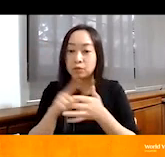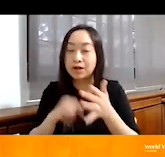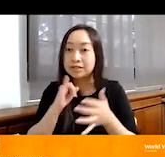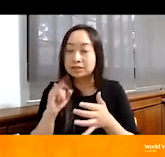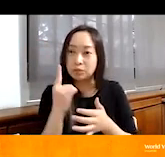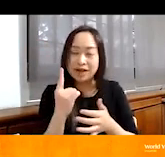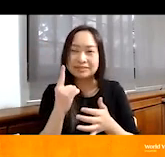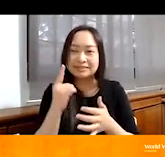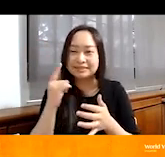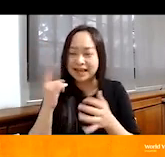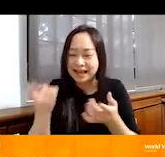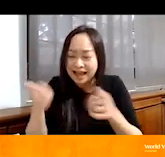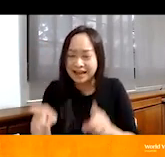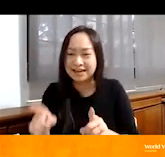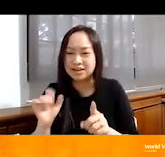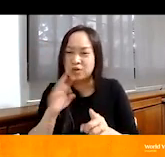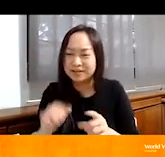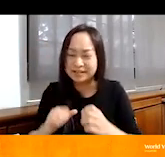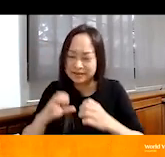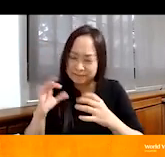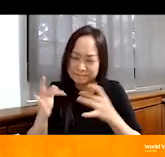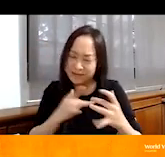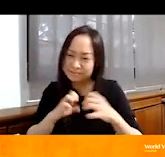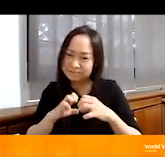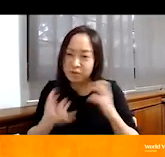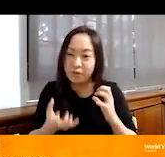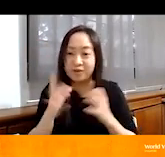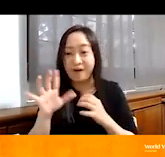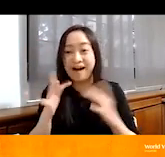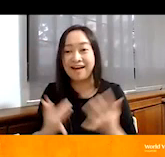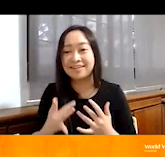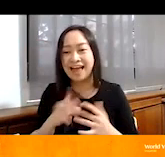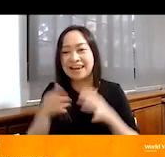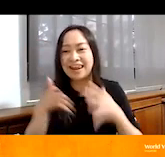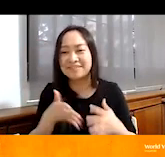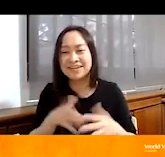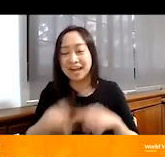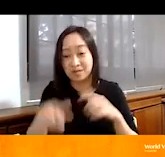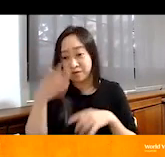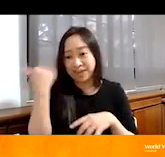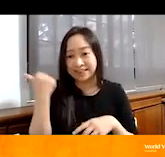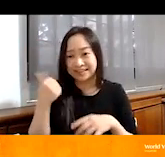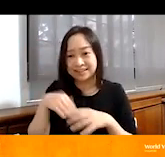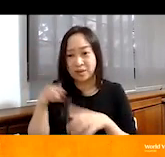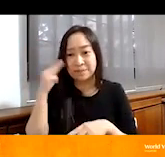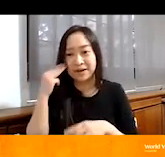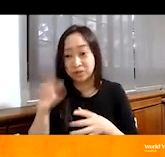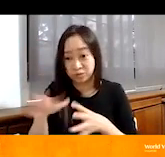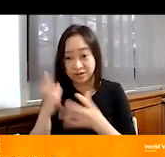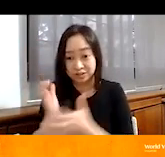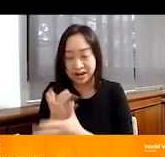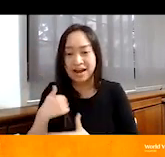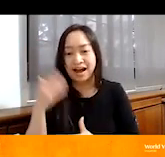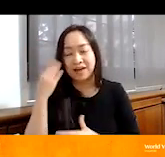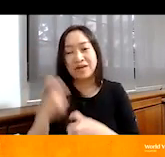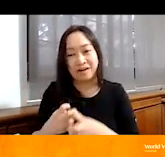that really broke your heart and it just left an unforgettable imprint in your mind? Do you want to share that? I know